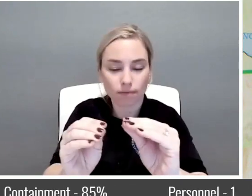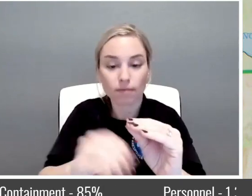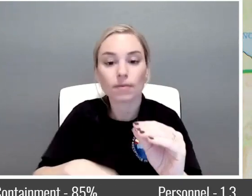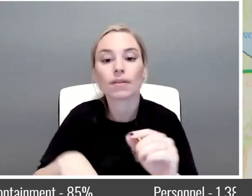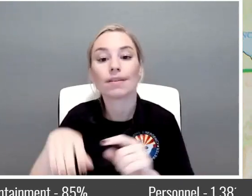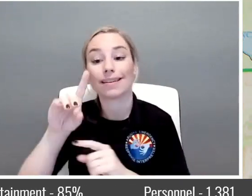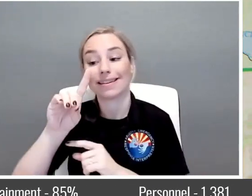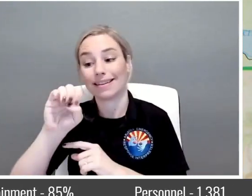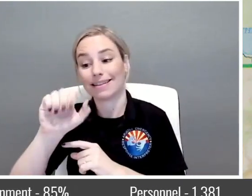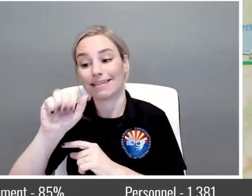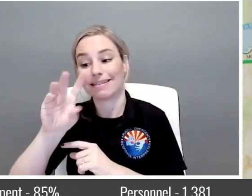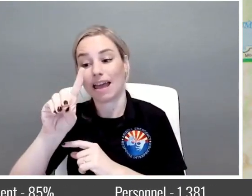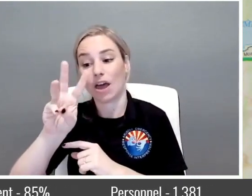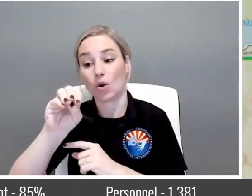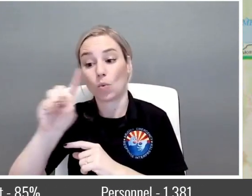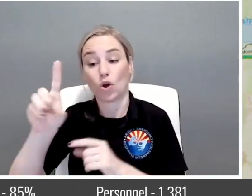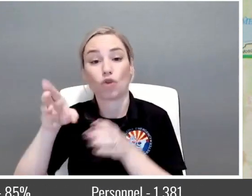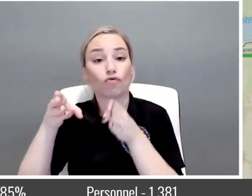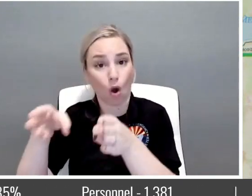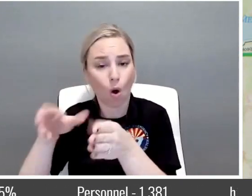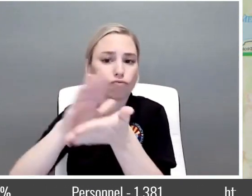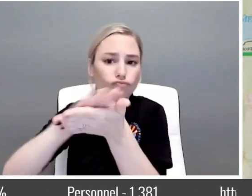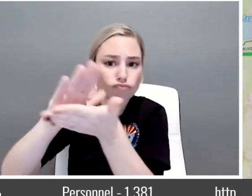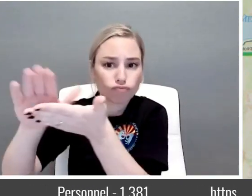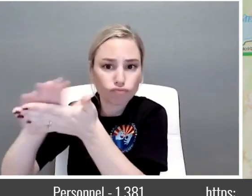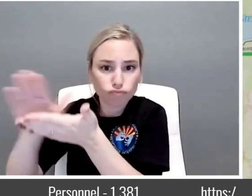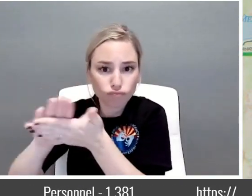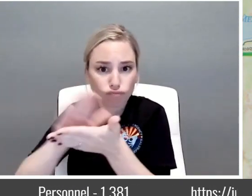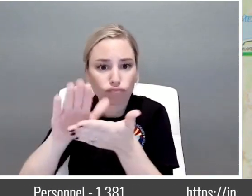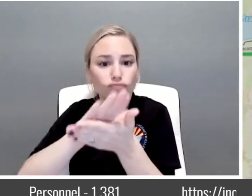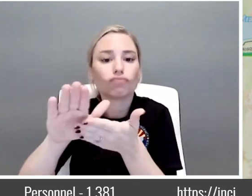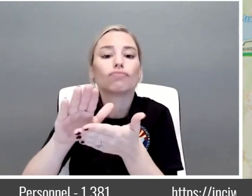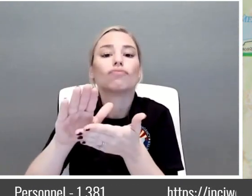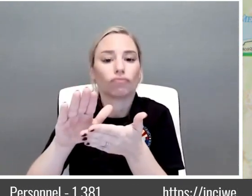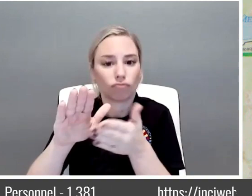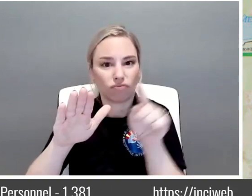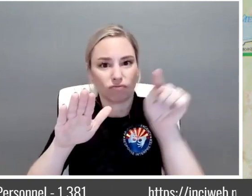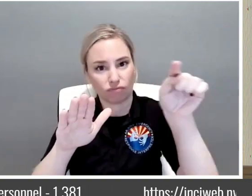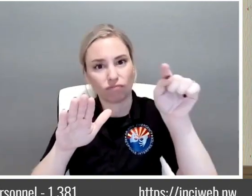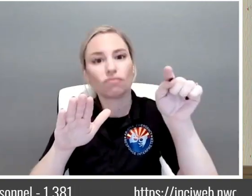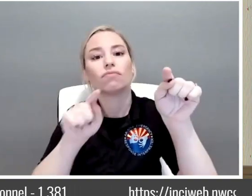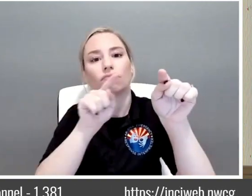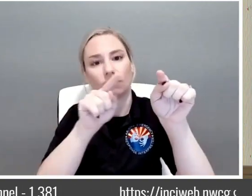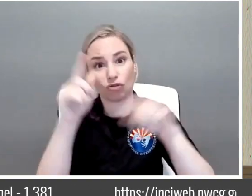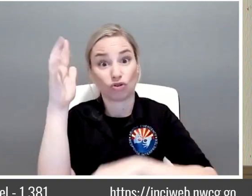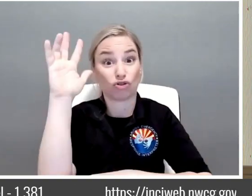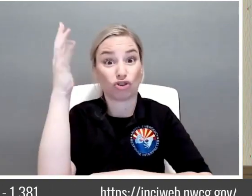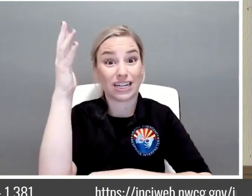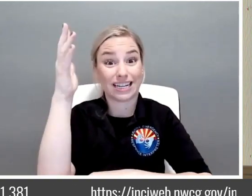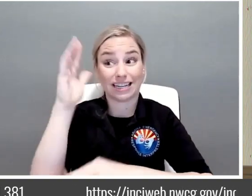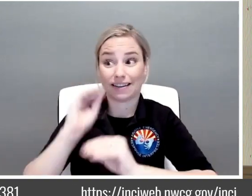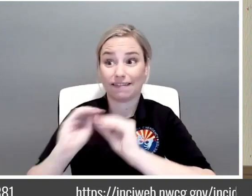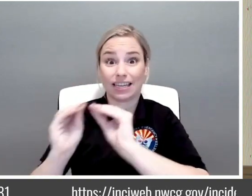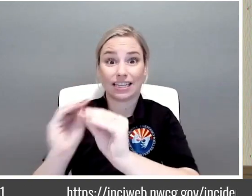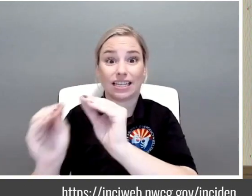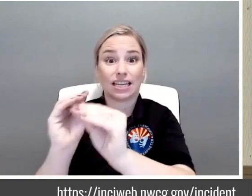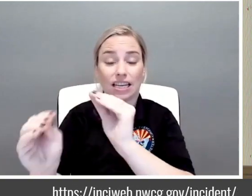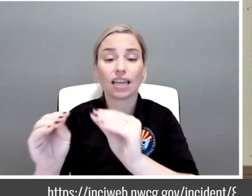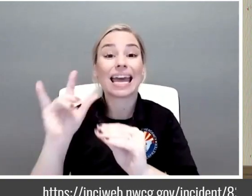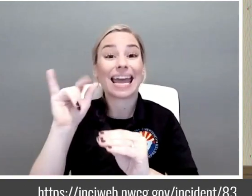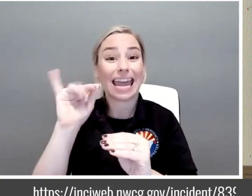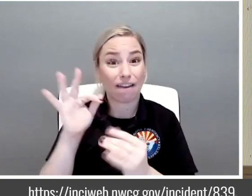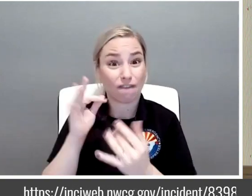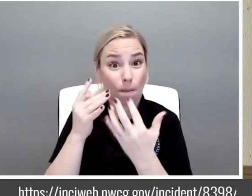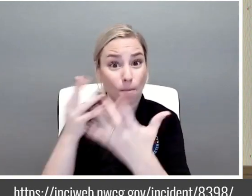cleaning that up as well as in this area of the fire off of Foothill Road. We're doing the hazard tree mitigation in that area.